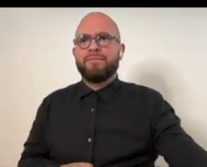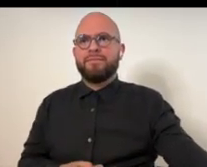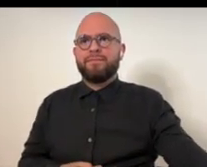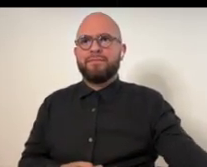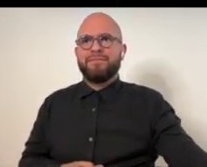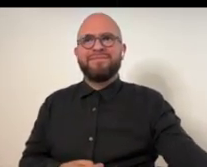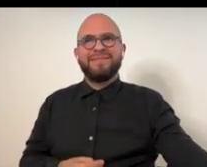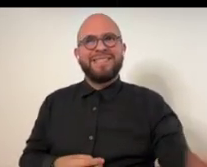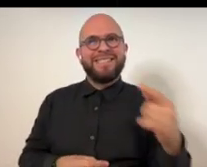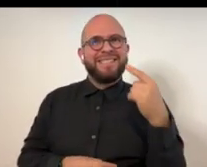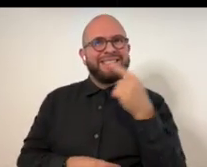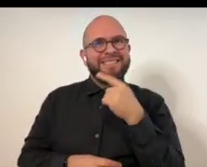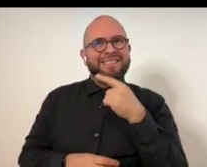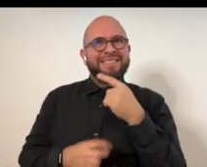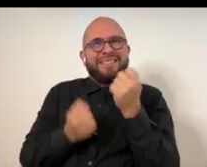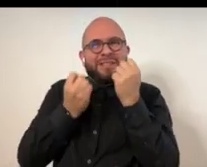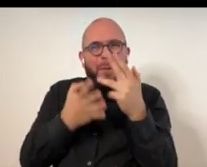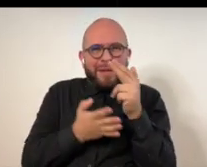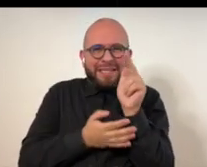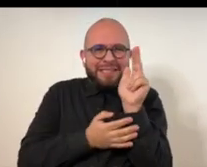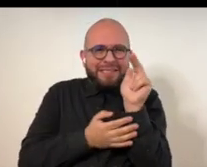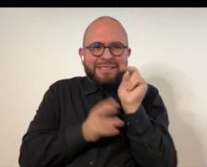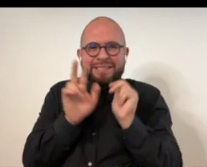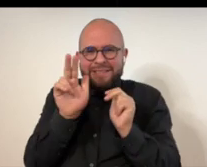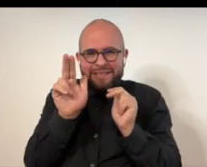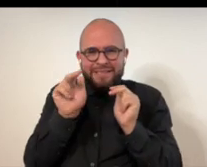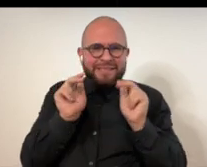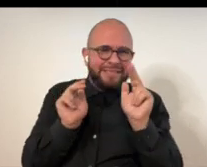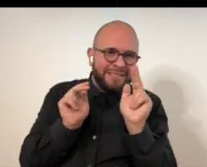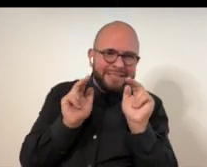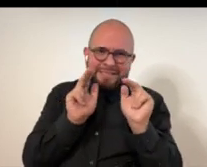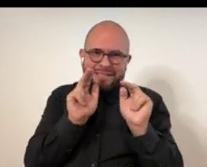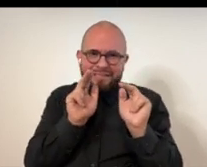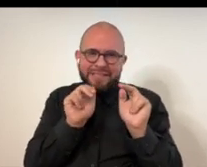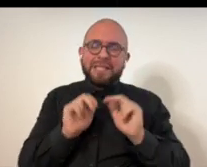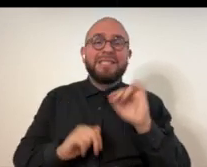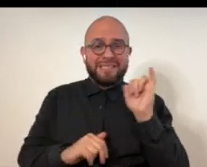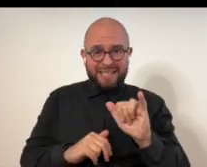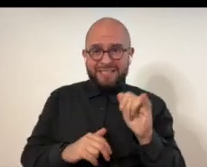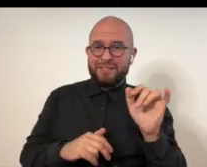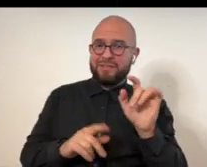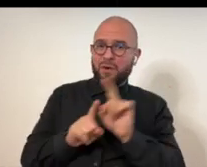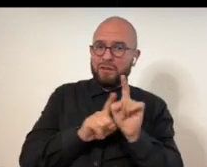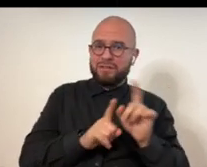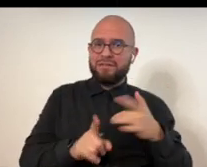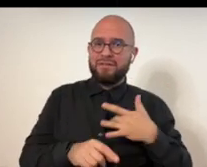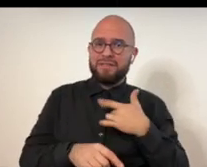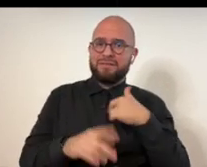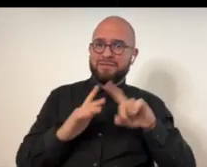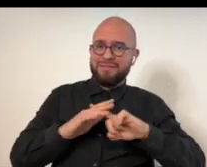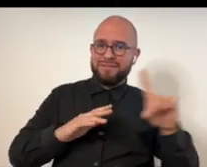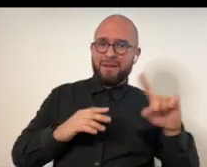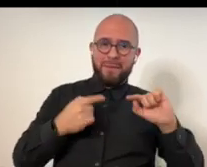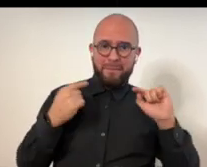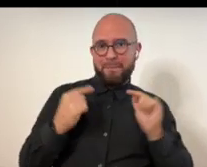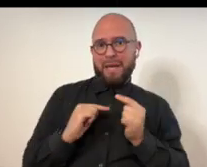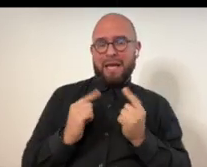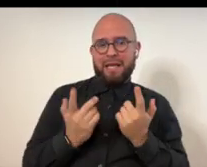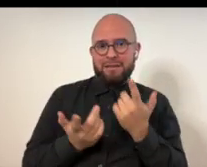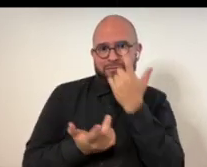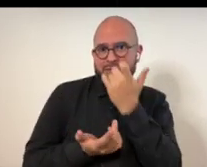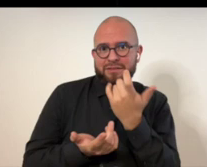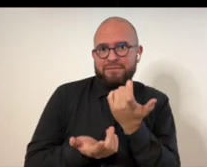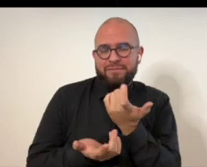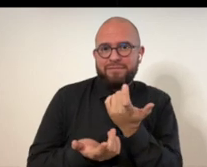And in, in a piece like this that has lots of little brush strokes, it's an escape